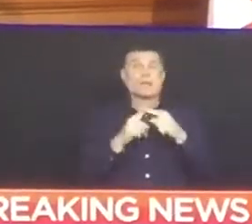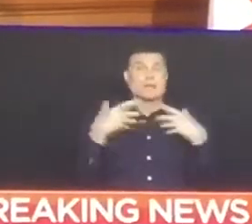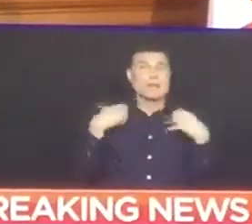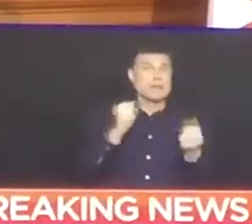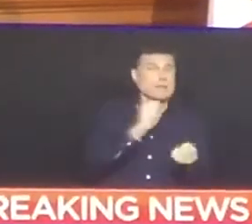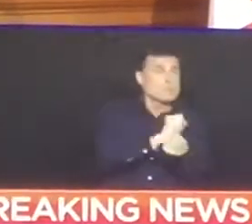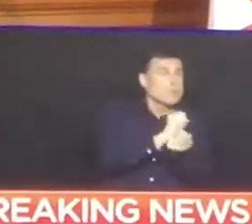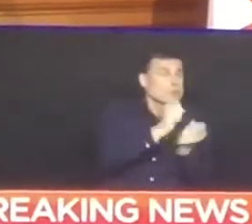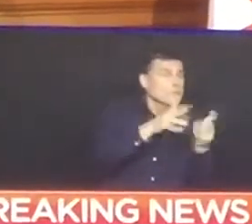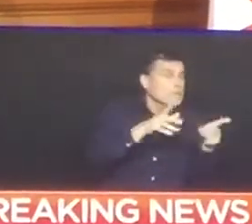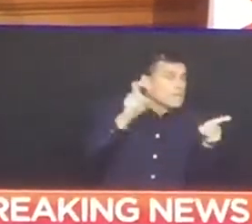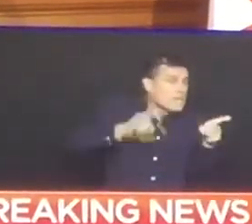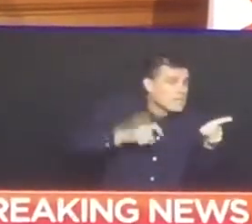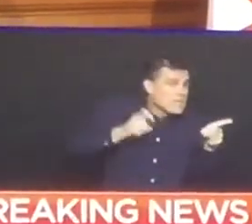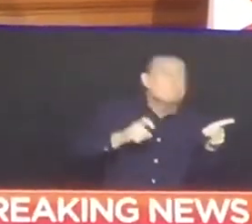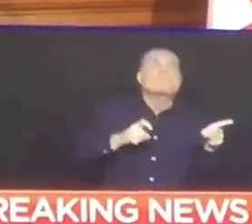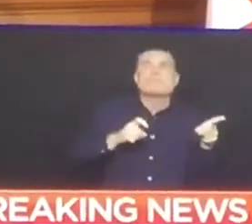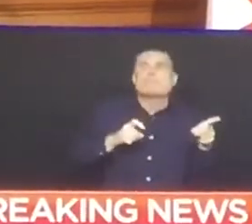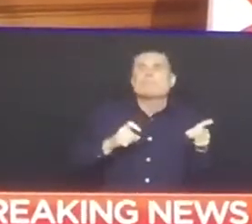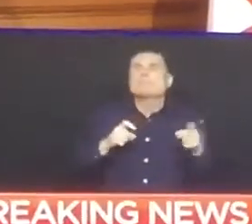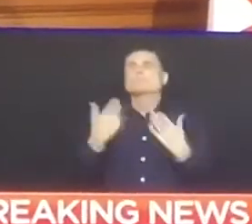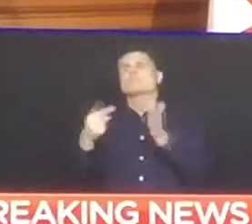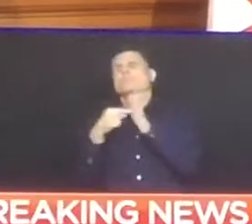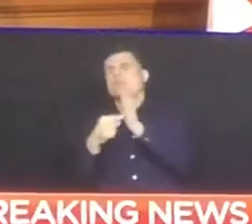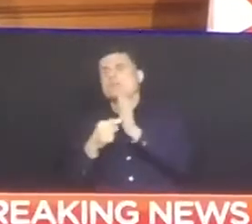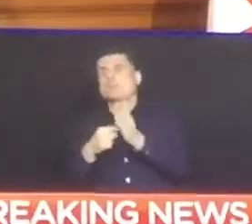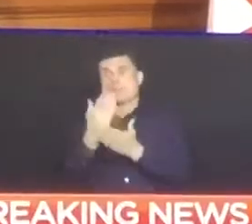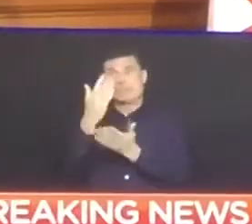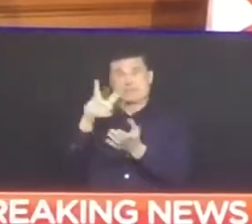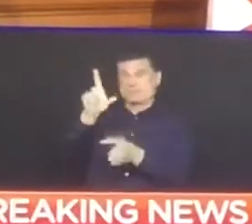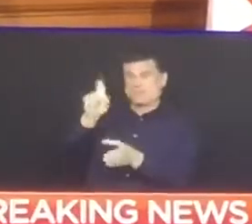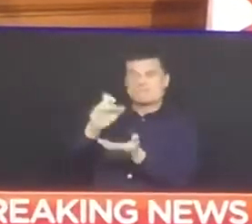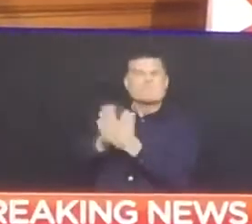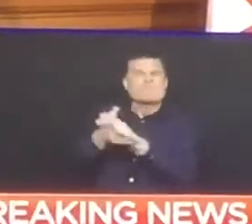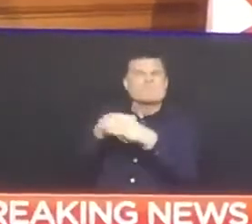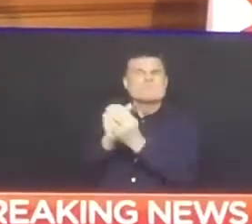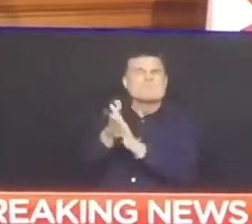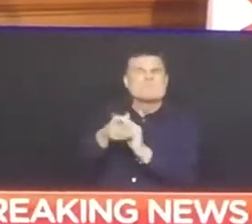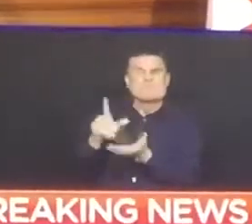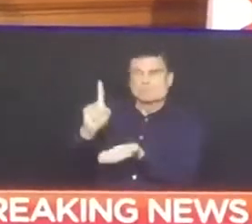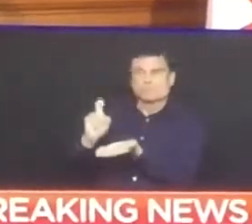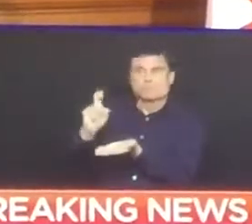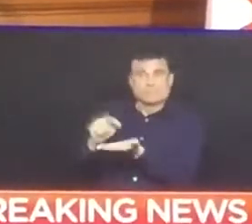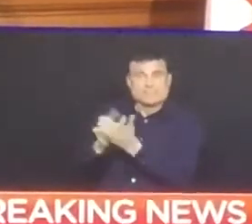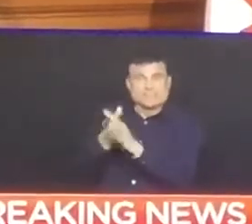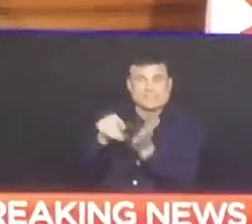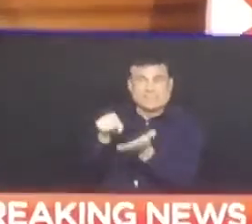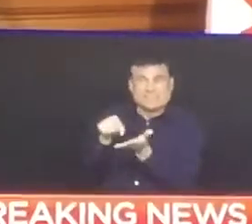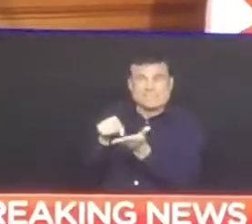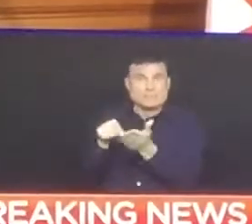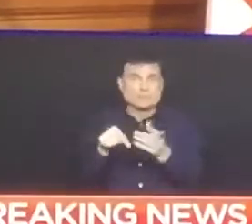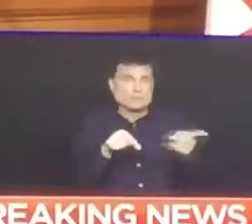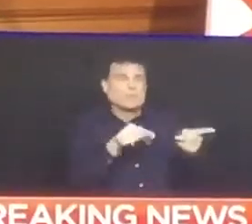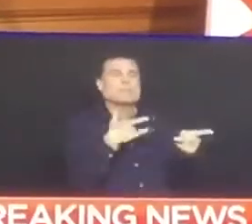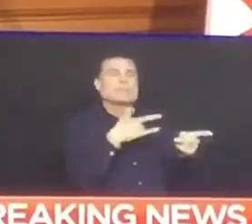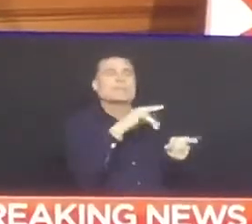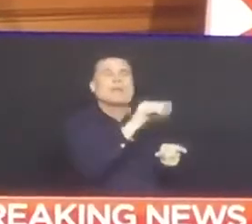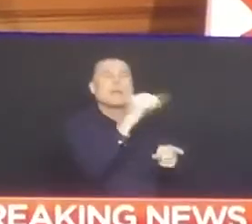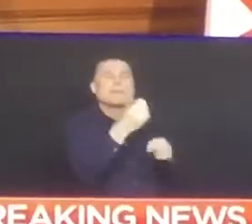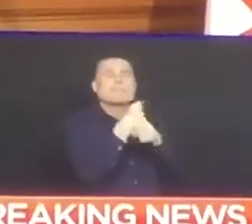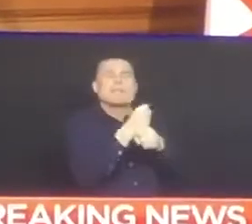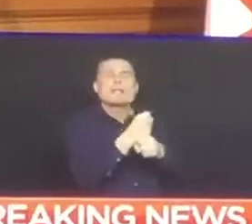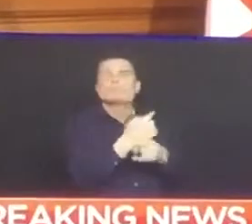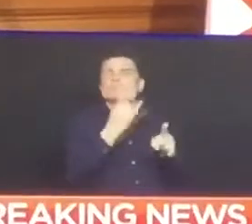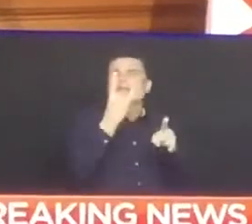medical garments designed by outdoor clothing companies that we can use to keep our health care workers safe and in the